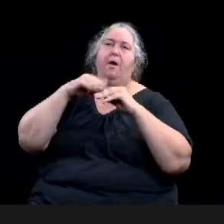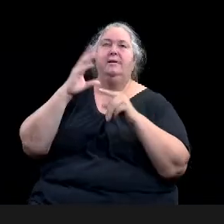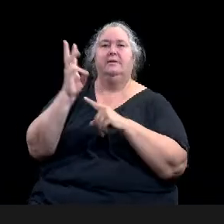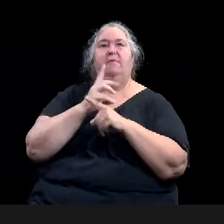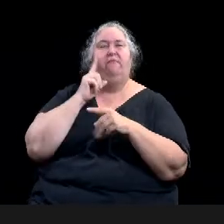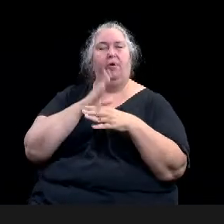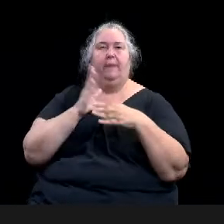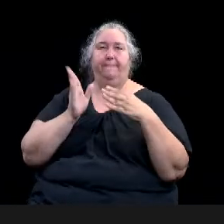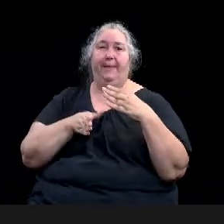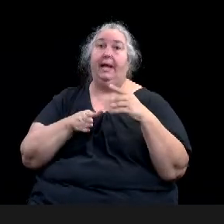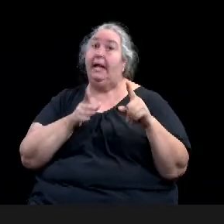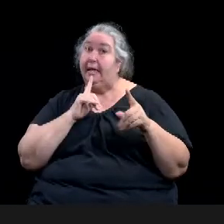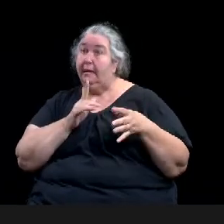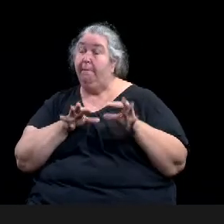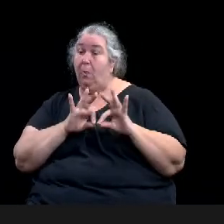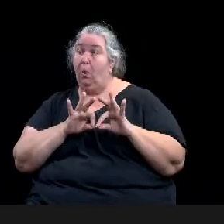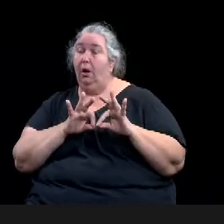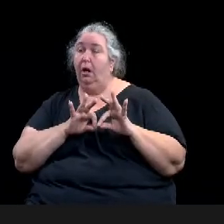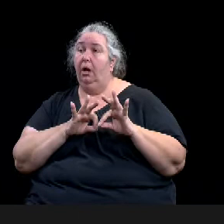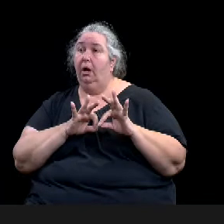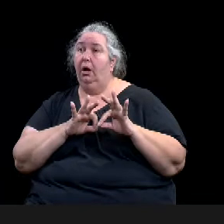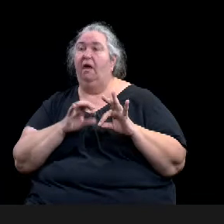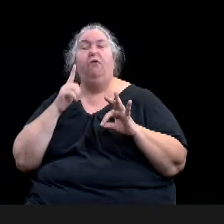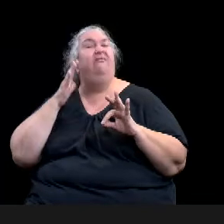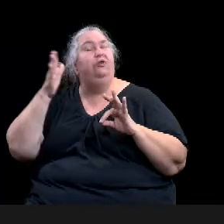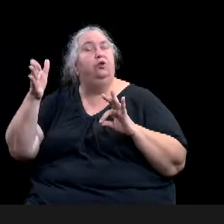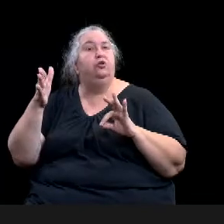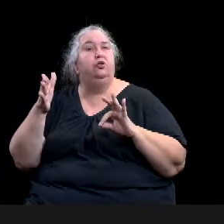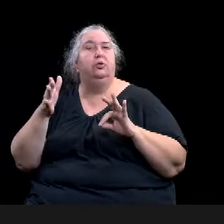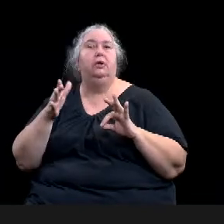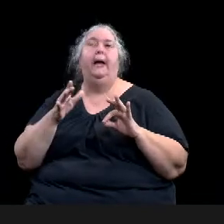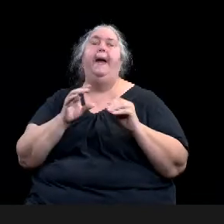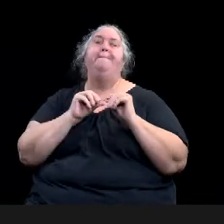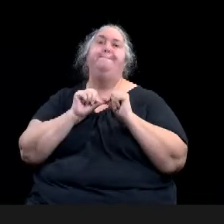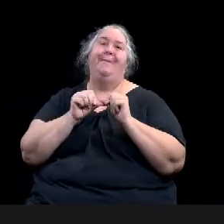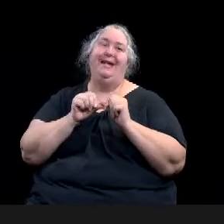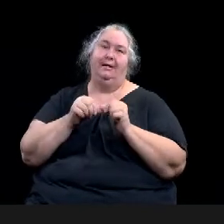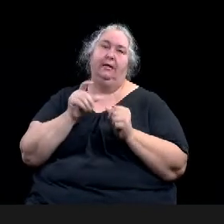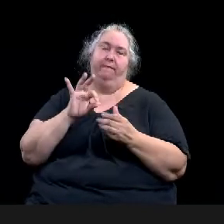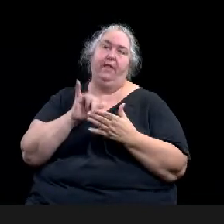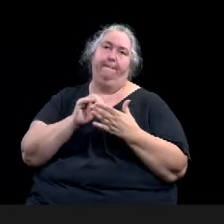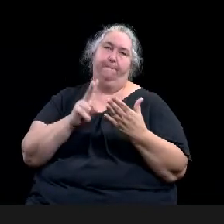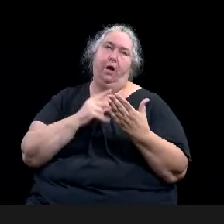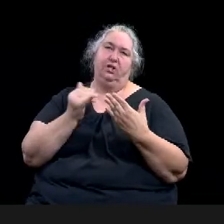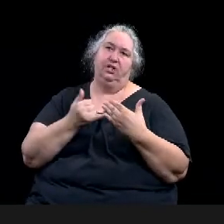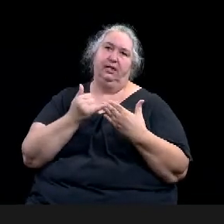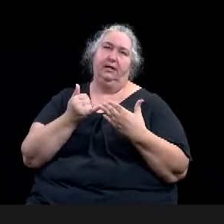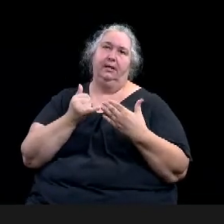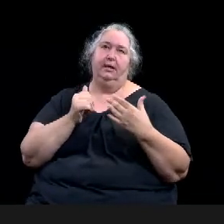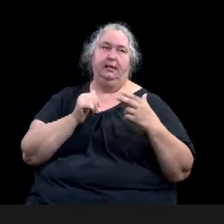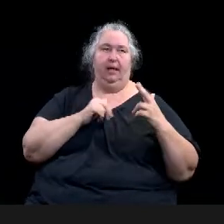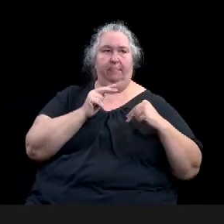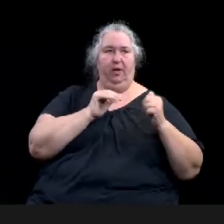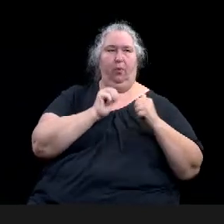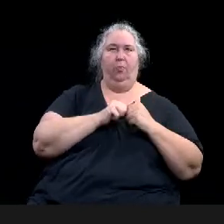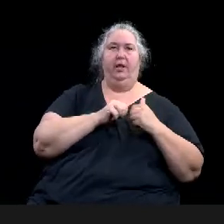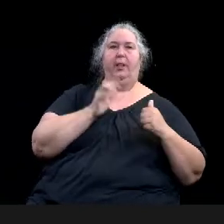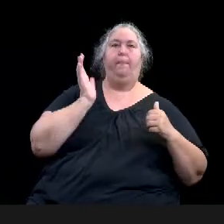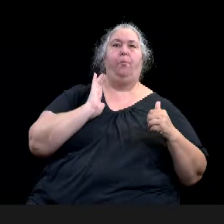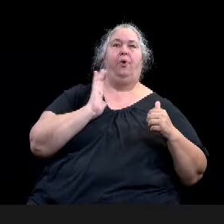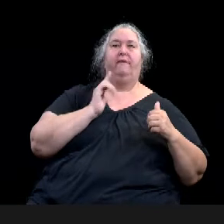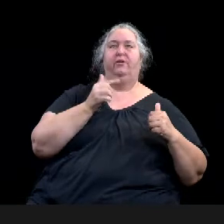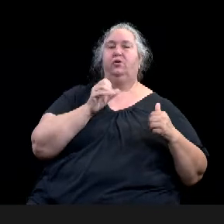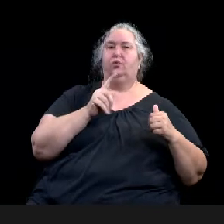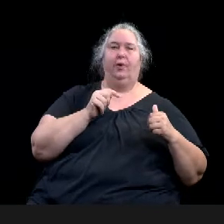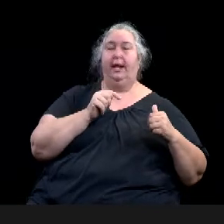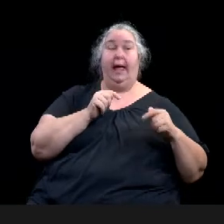were built with previous grants. So if they, something's going to have maintenance, they need to figure that out and how to account for it, um, in the initial application